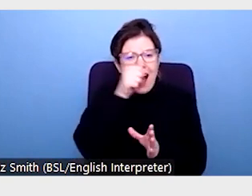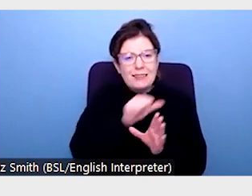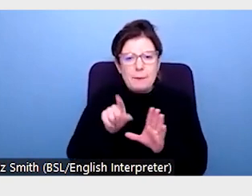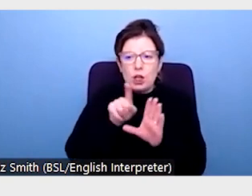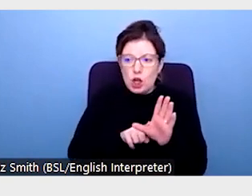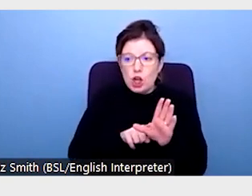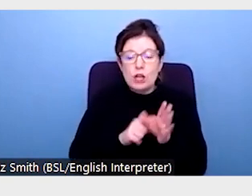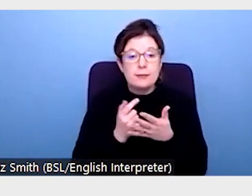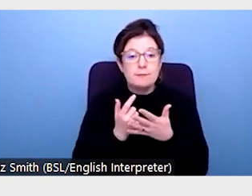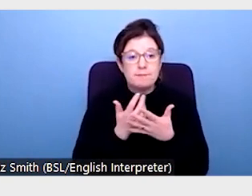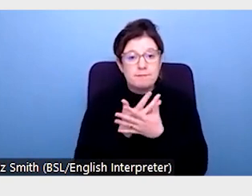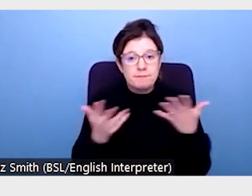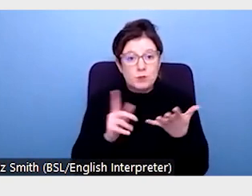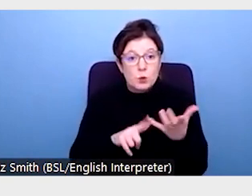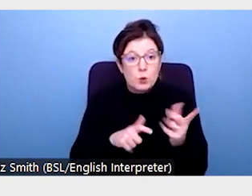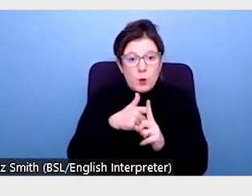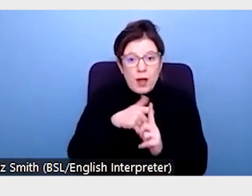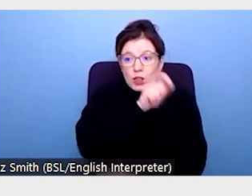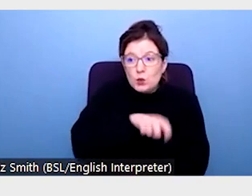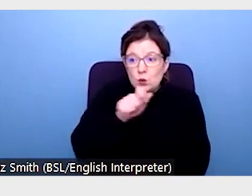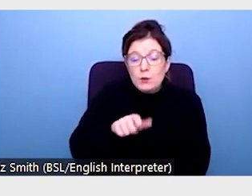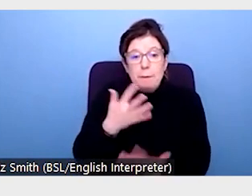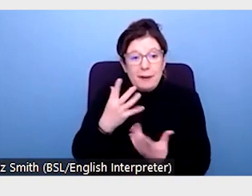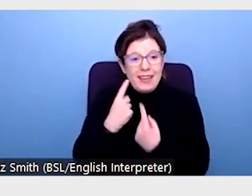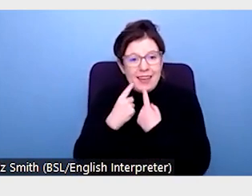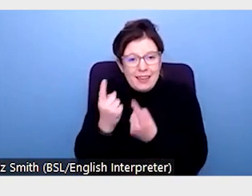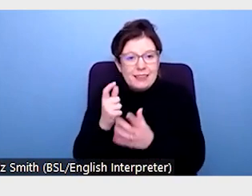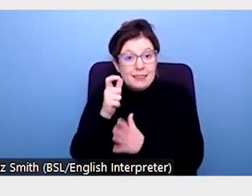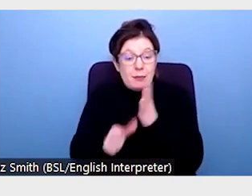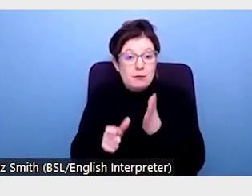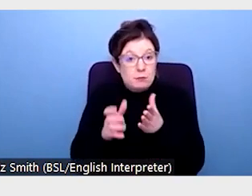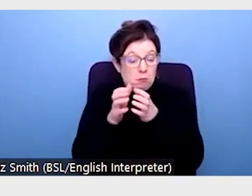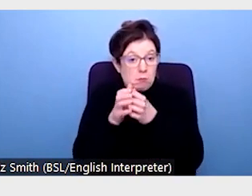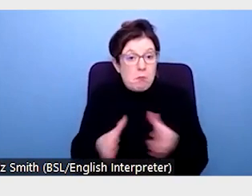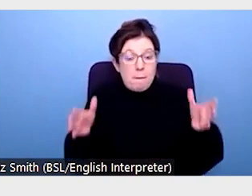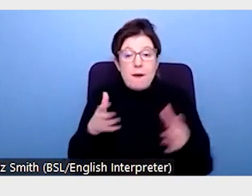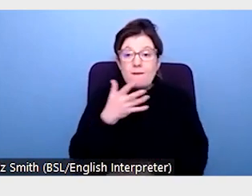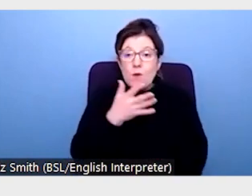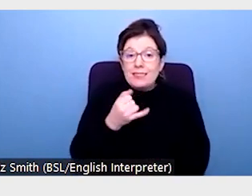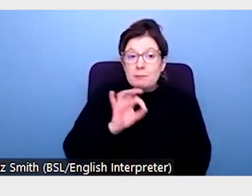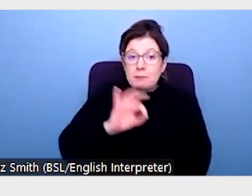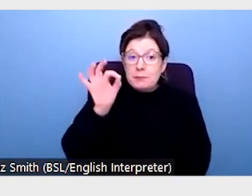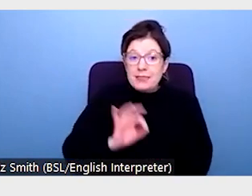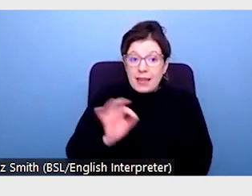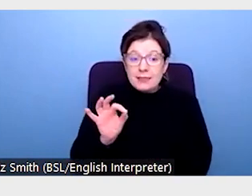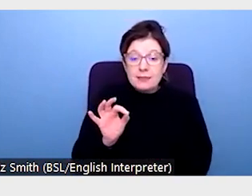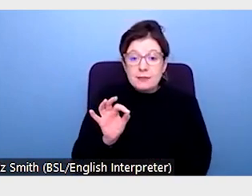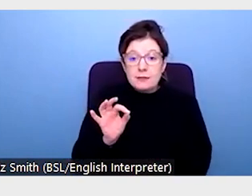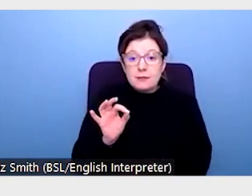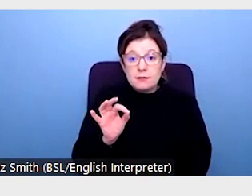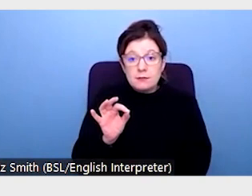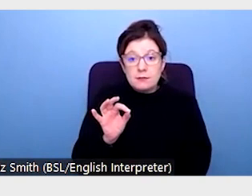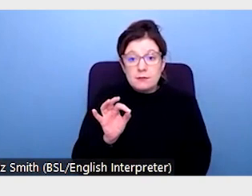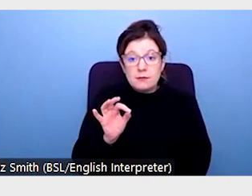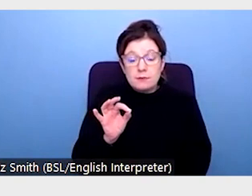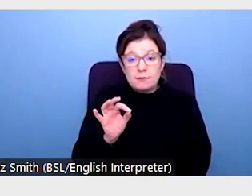numbers of UK students with a declared disability has increased by 46%, today making up almost